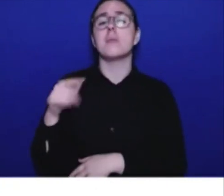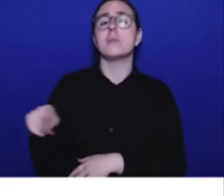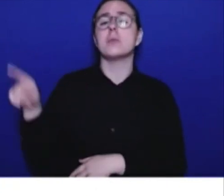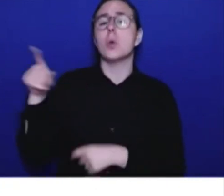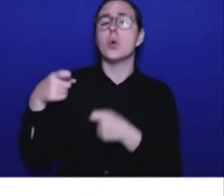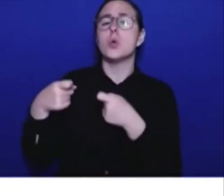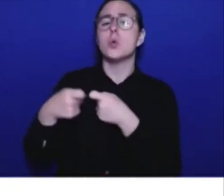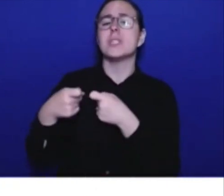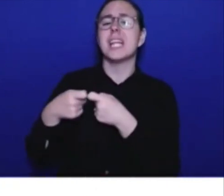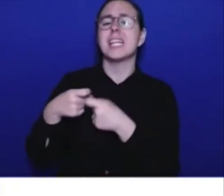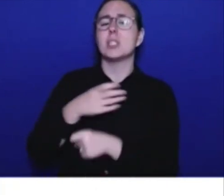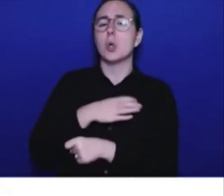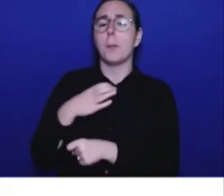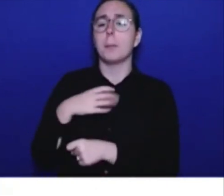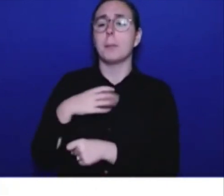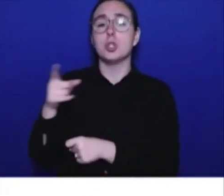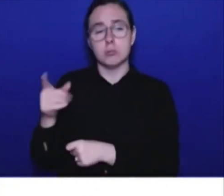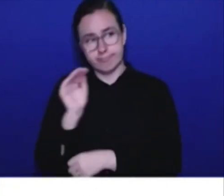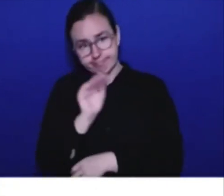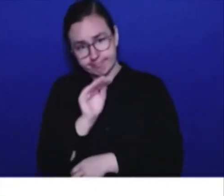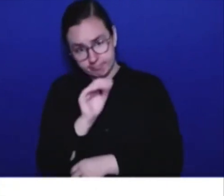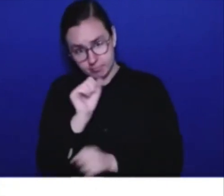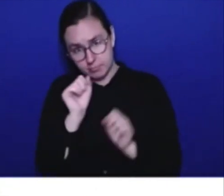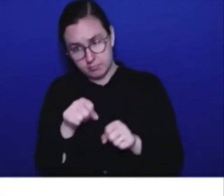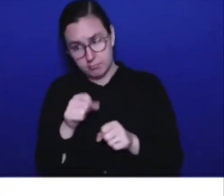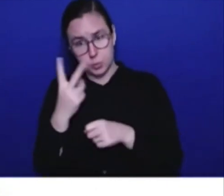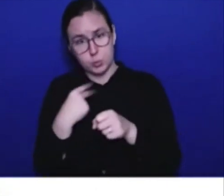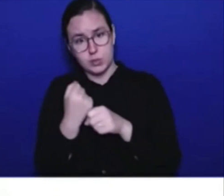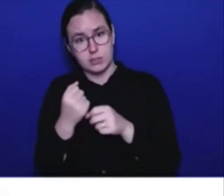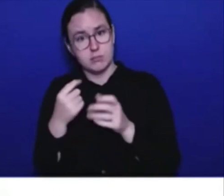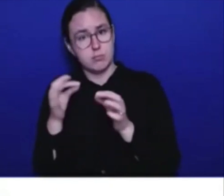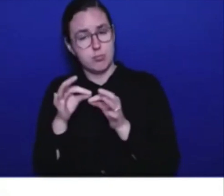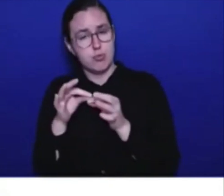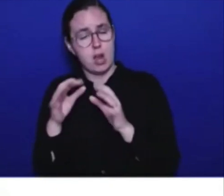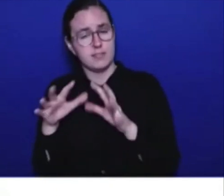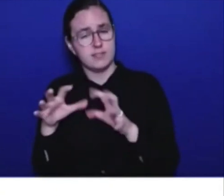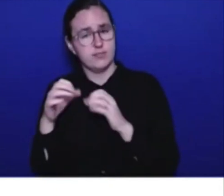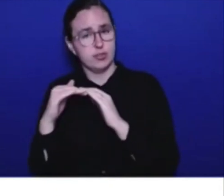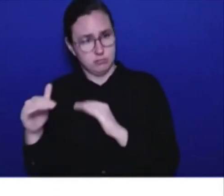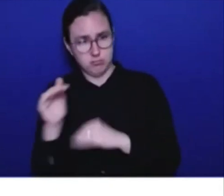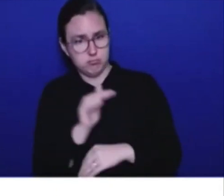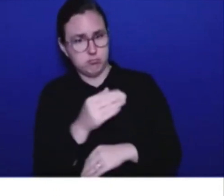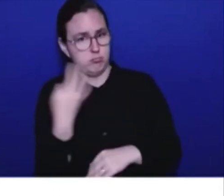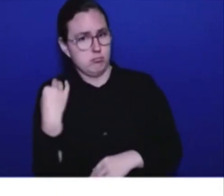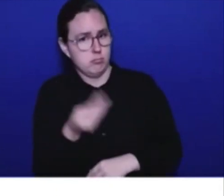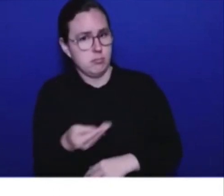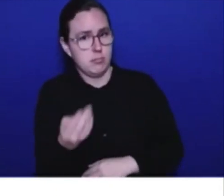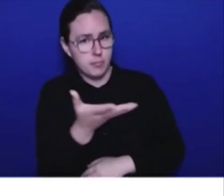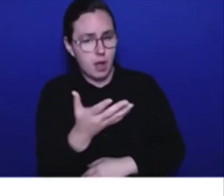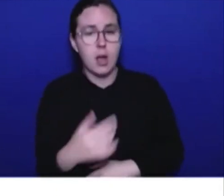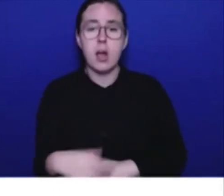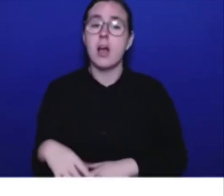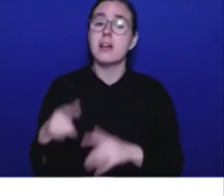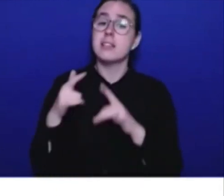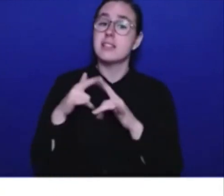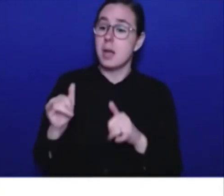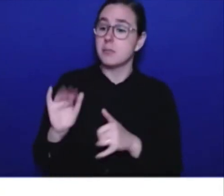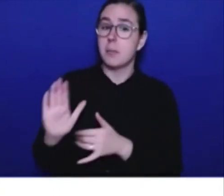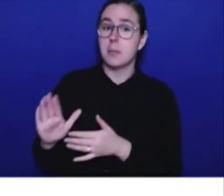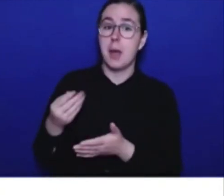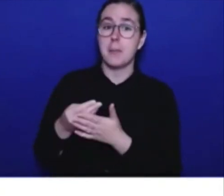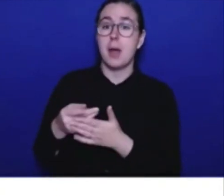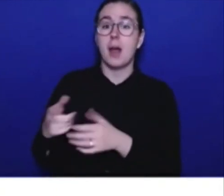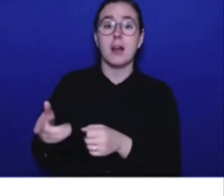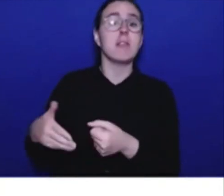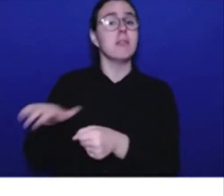money to the reserves for ICBC to make sure that the money is there when we need it. For many years, government drew down those